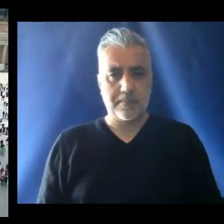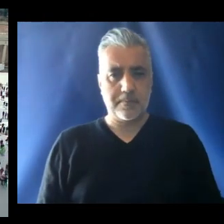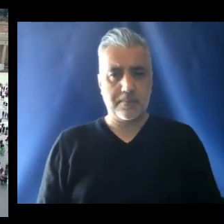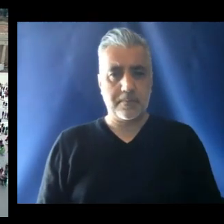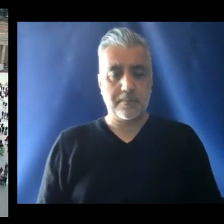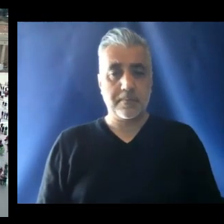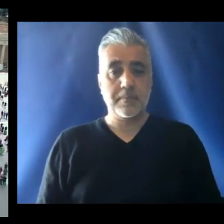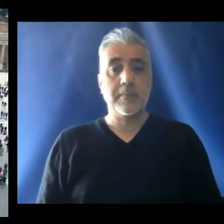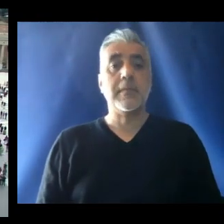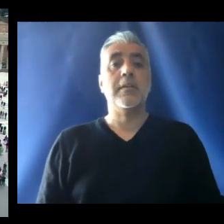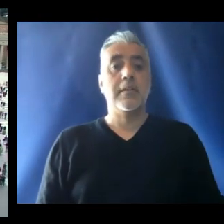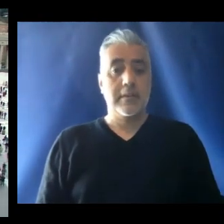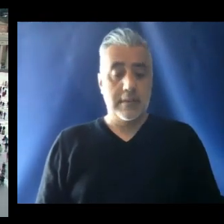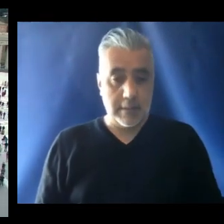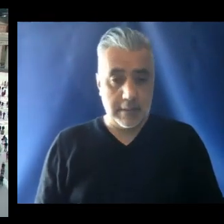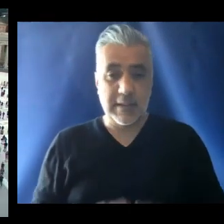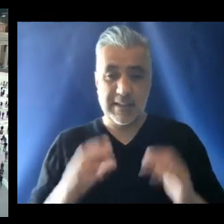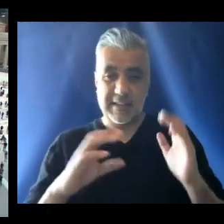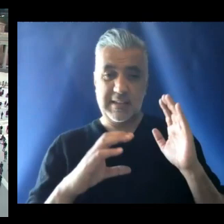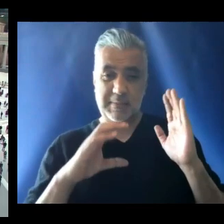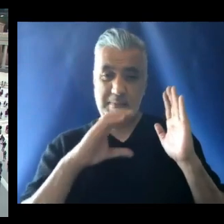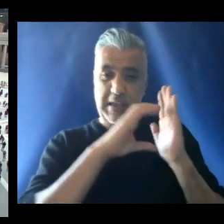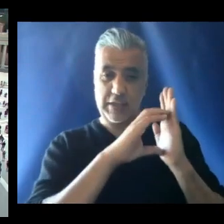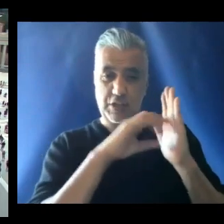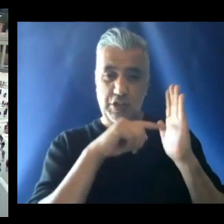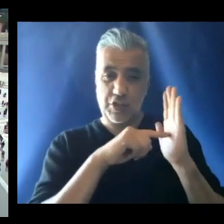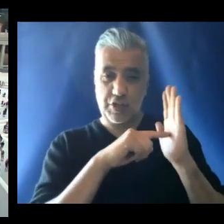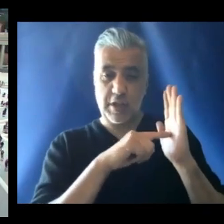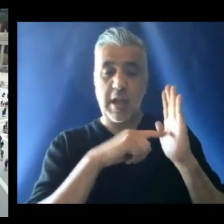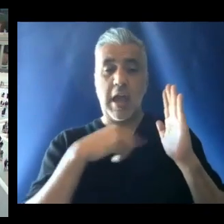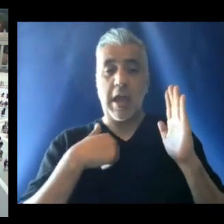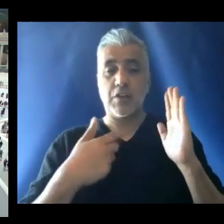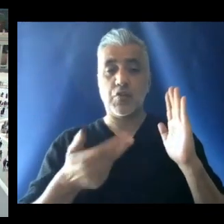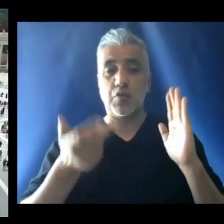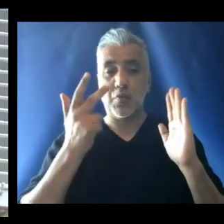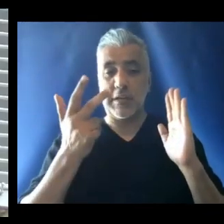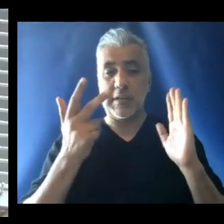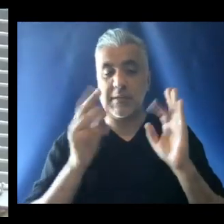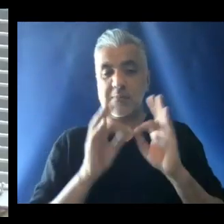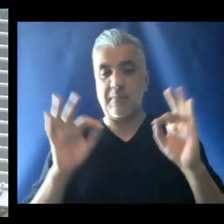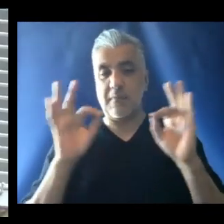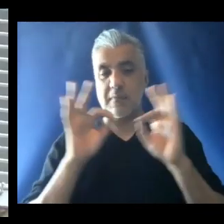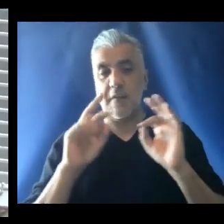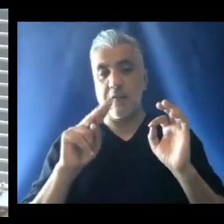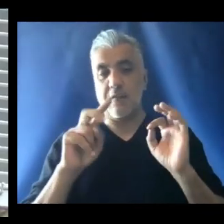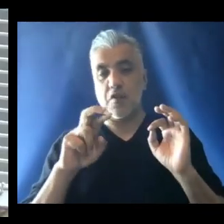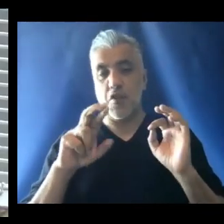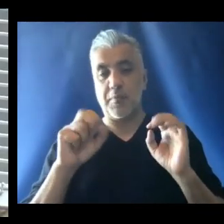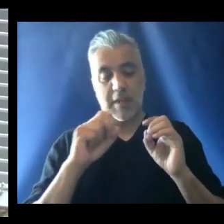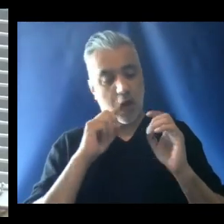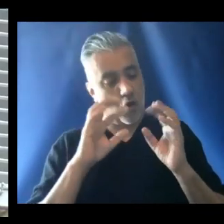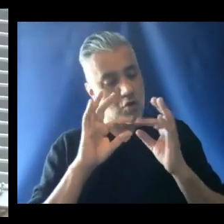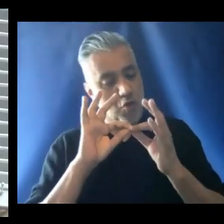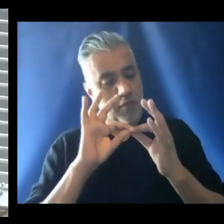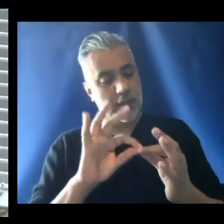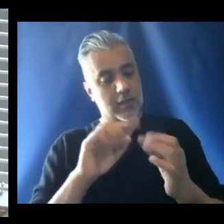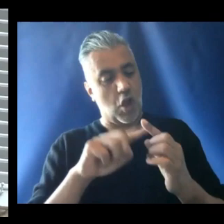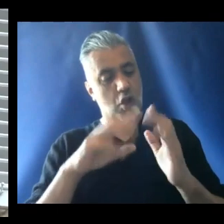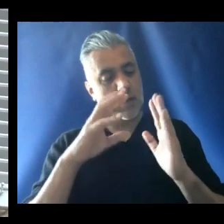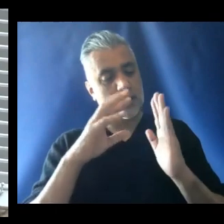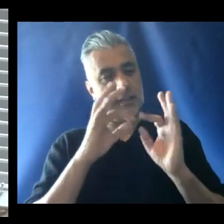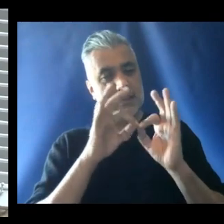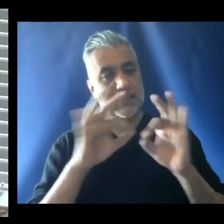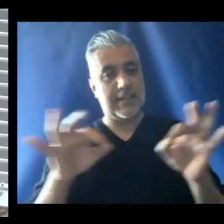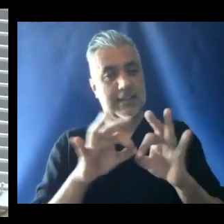This gospel passage is characterized by three tangible verbs which reflect in a certain sense our